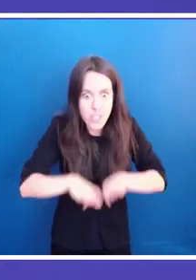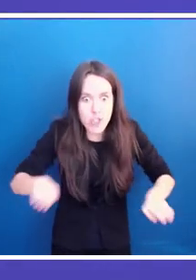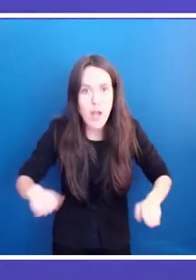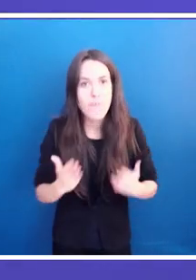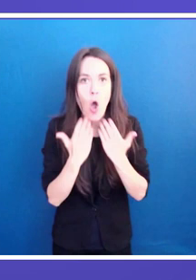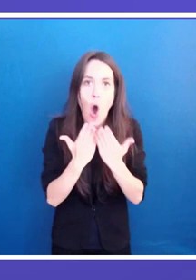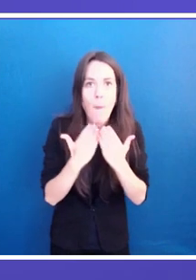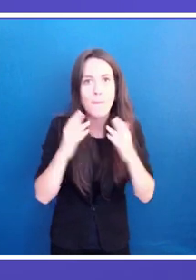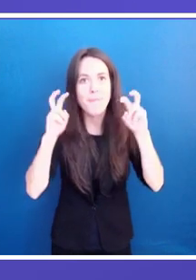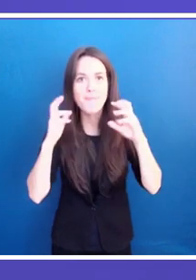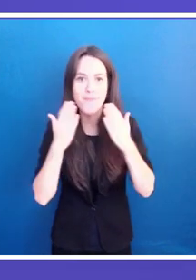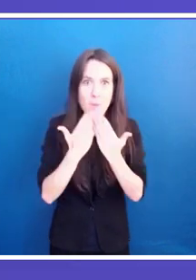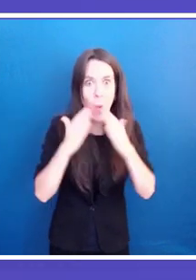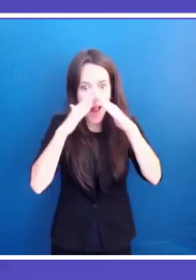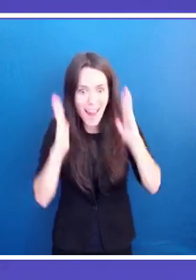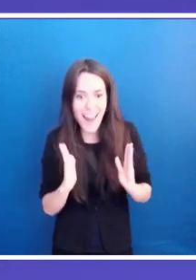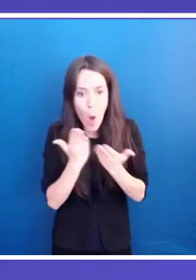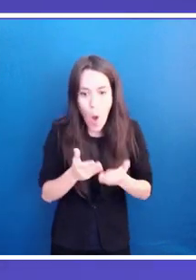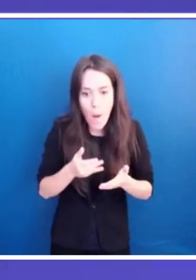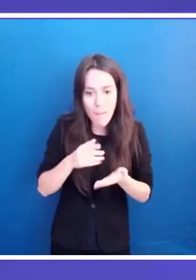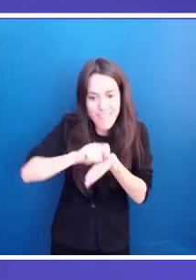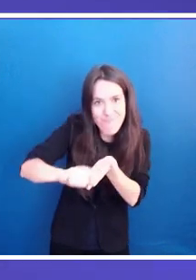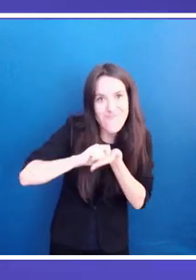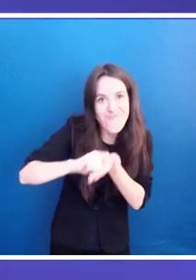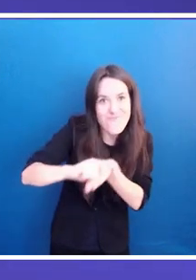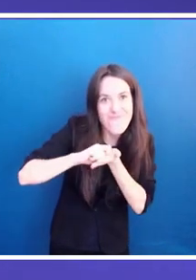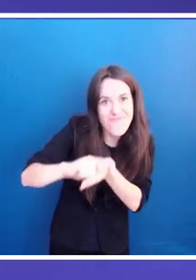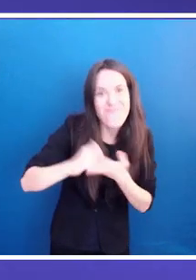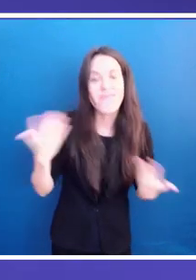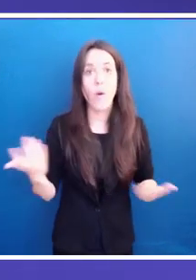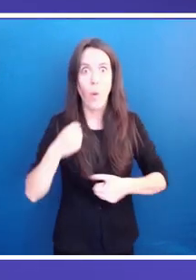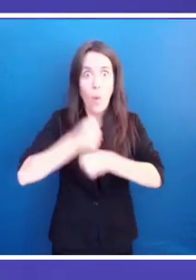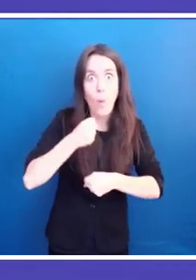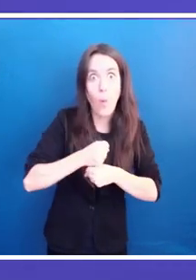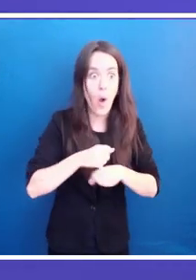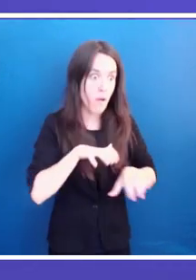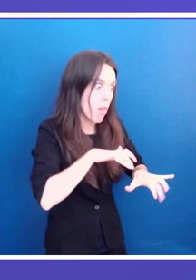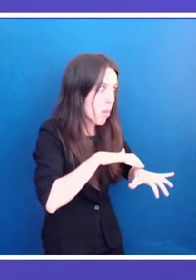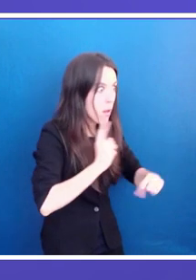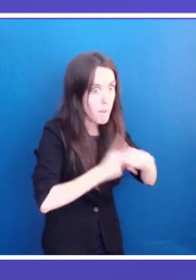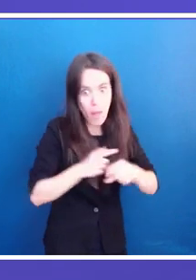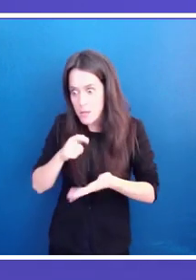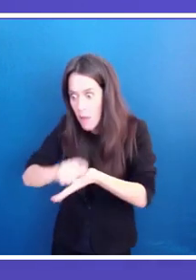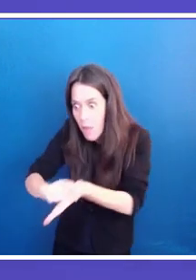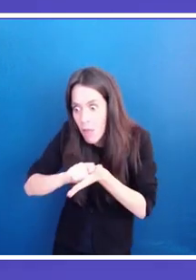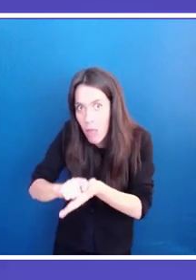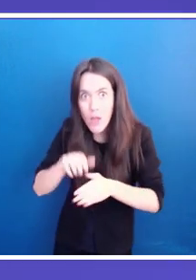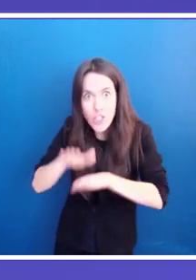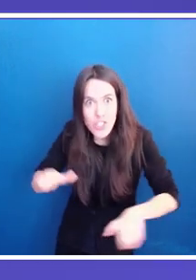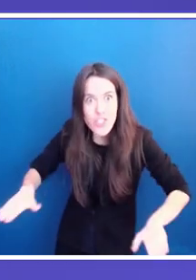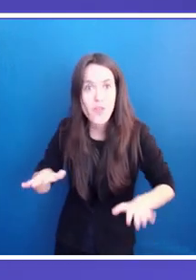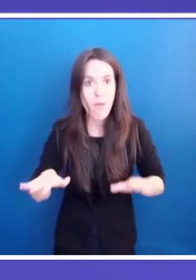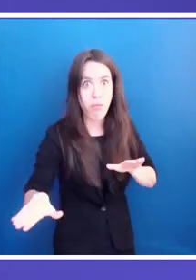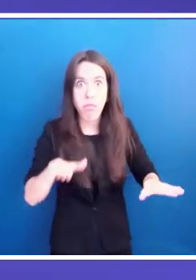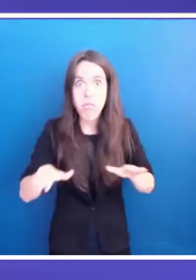as well as their current work functions and domestic chores. Families, women,